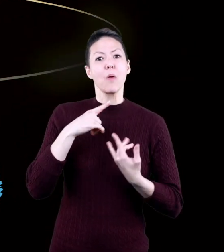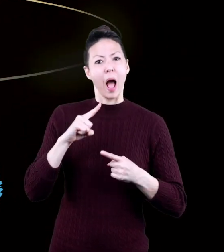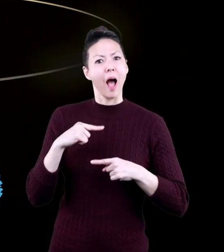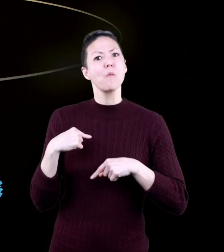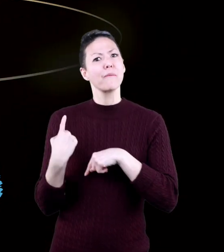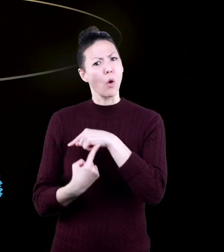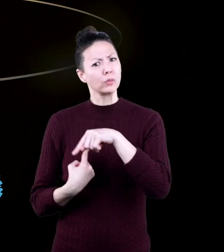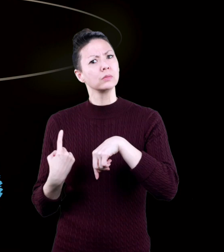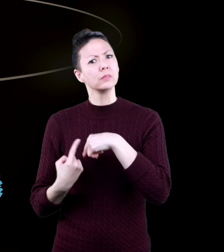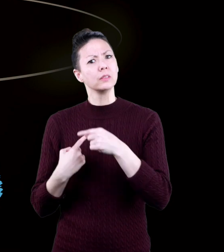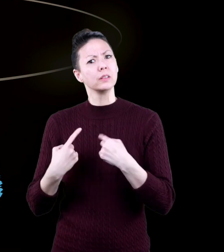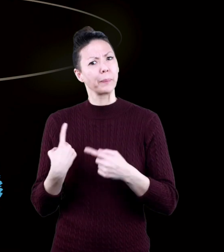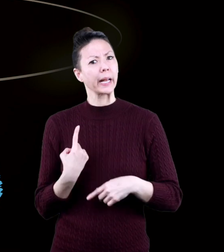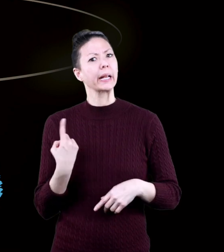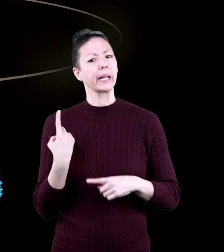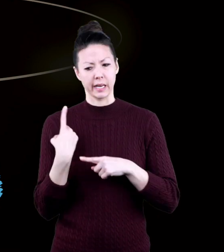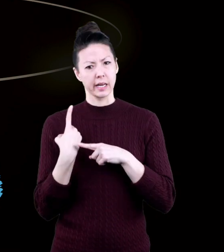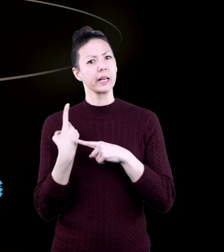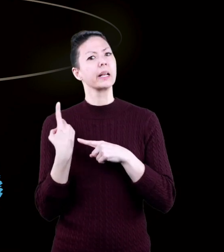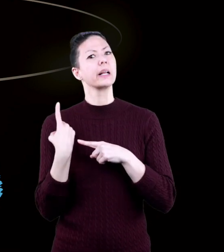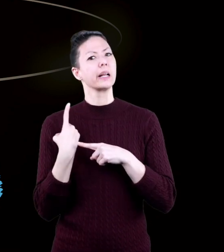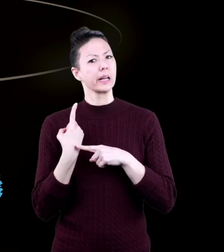while they are revolving.